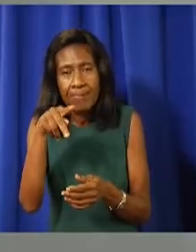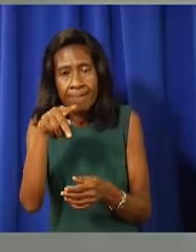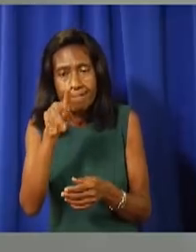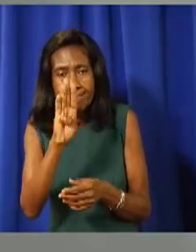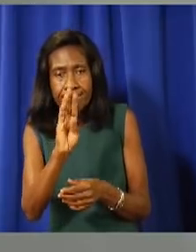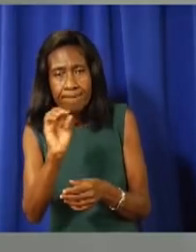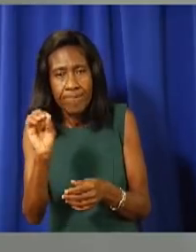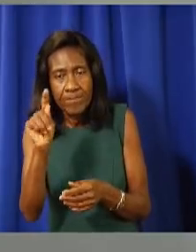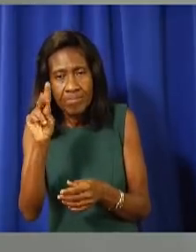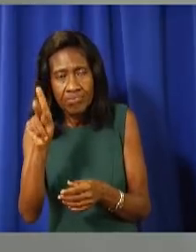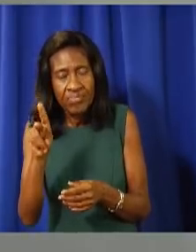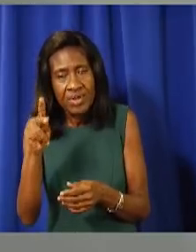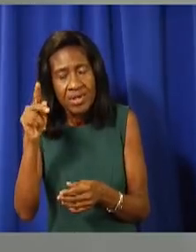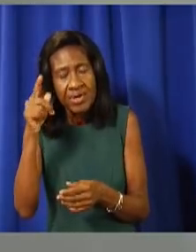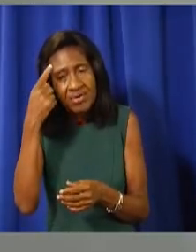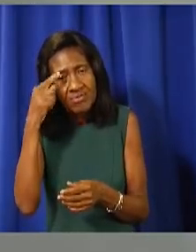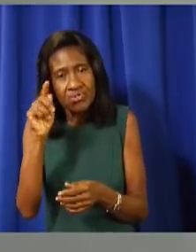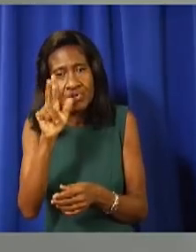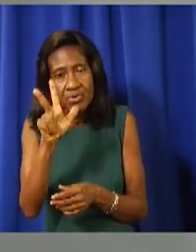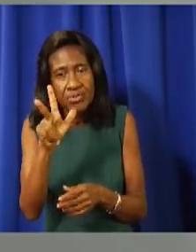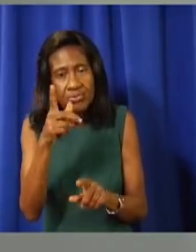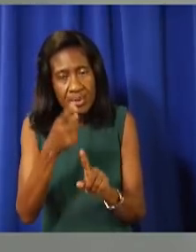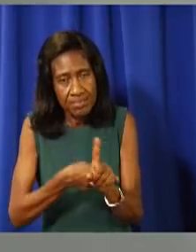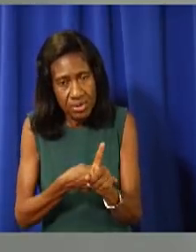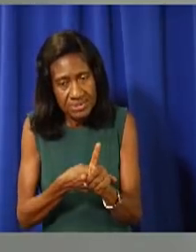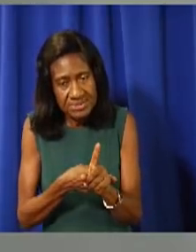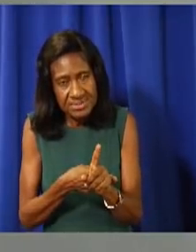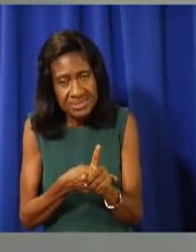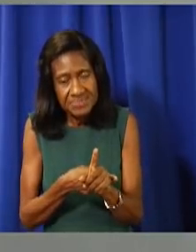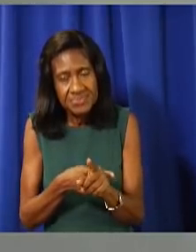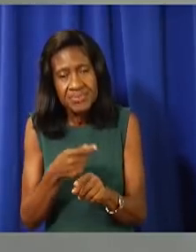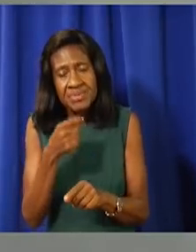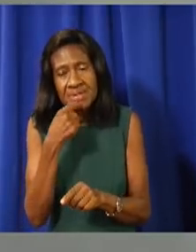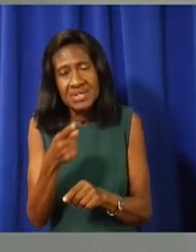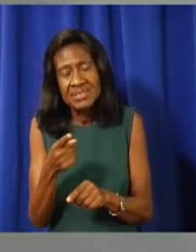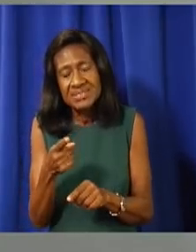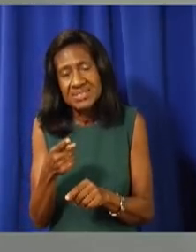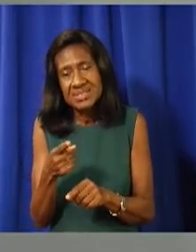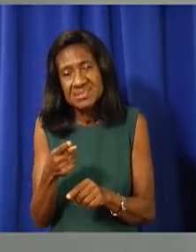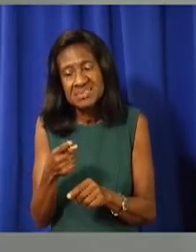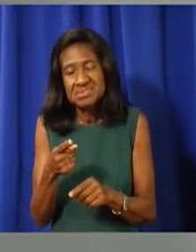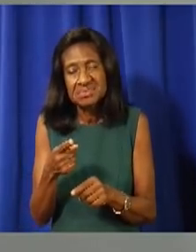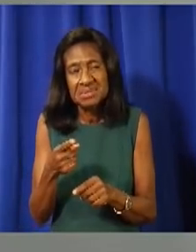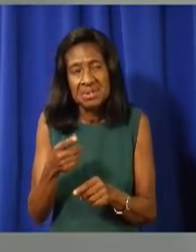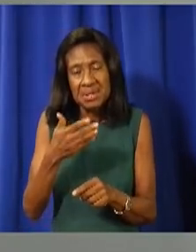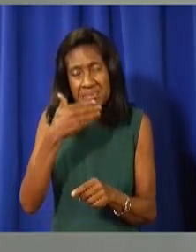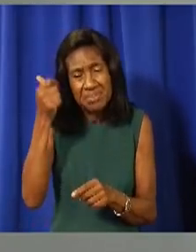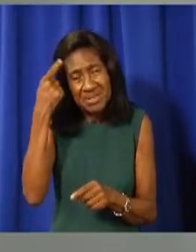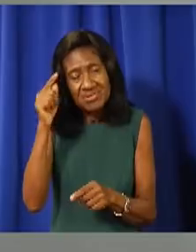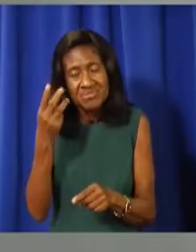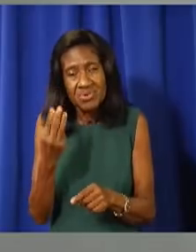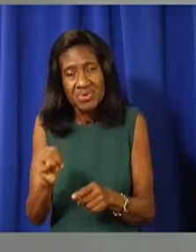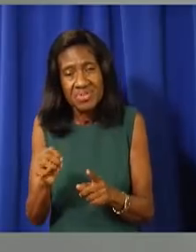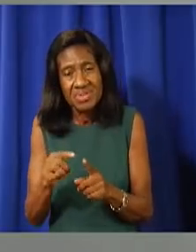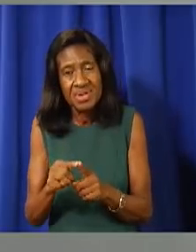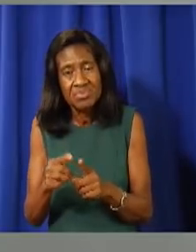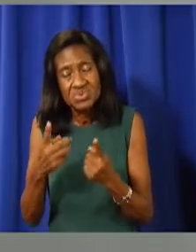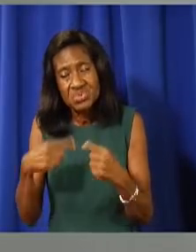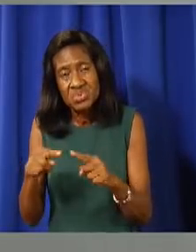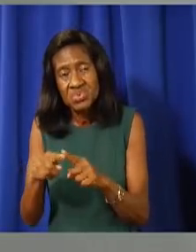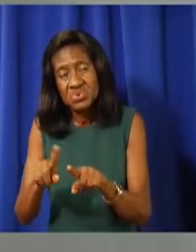come, then I'll just go to Turks and Caicos where they're looser in their safety protocols. So, these are some of the things that